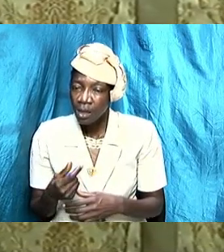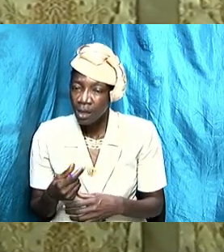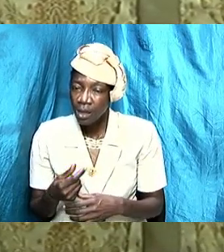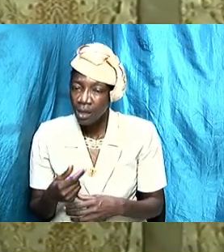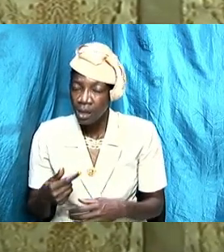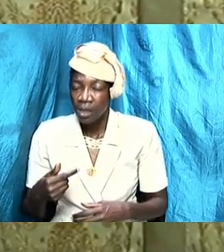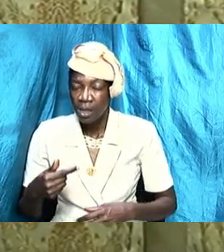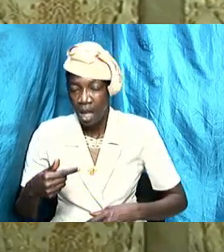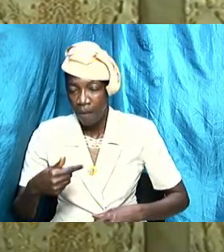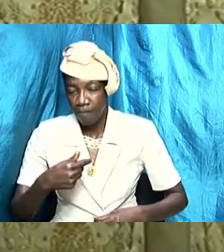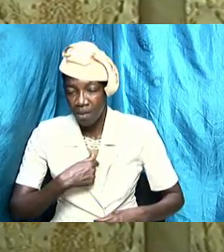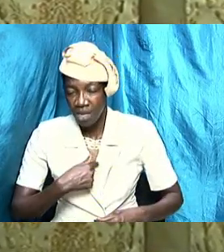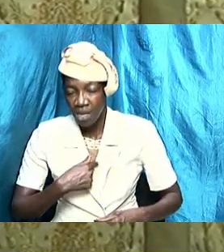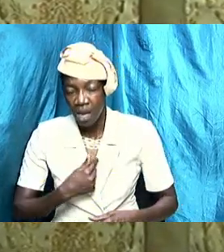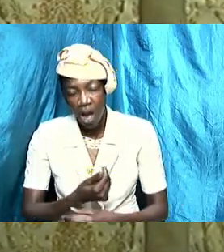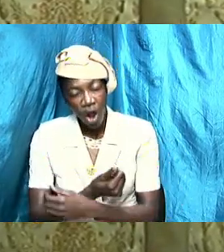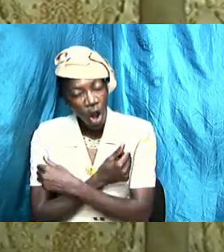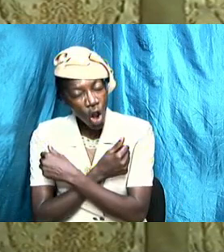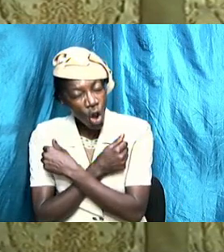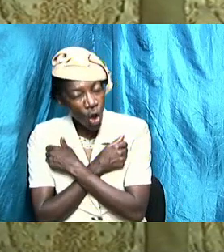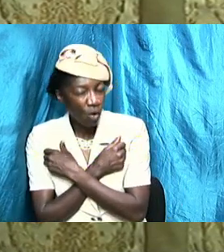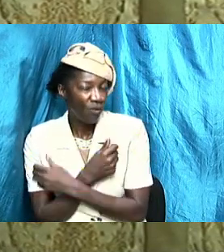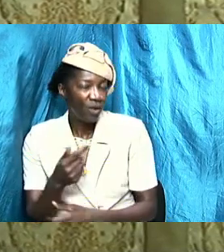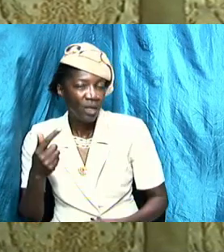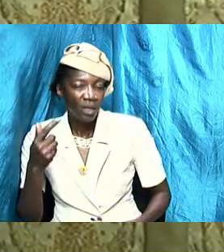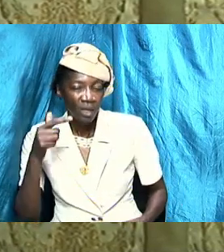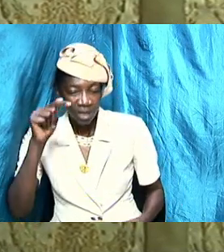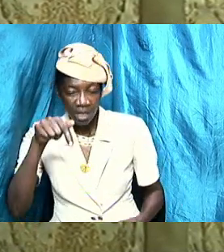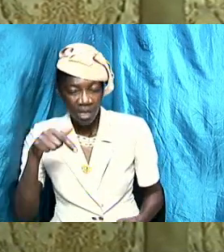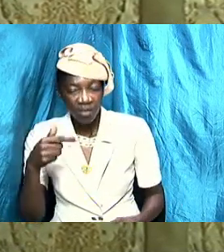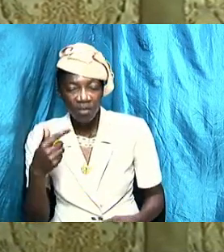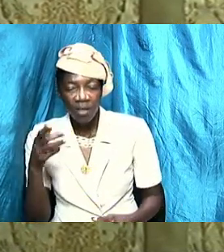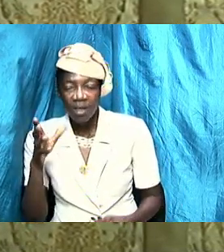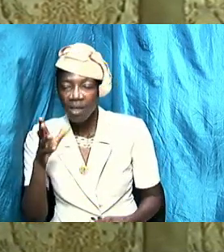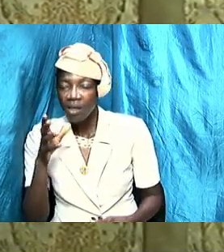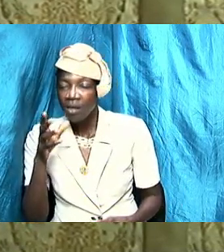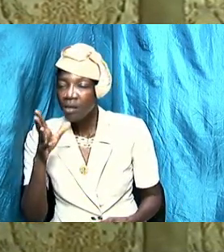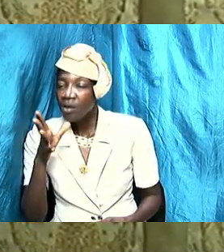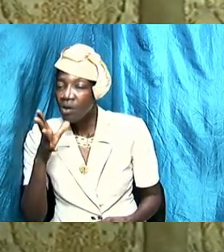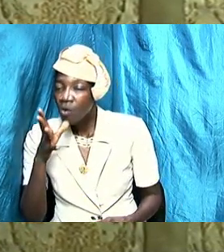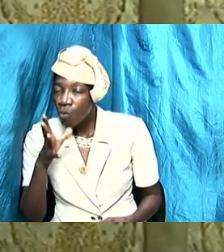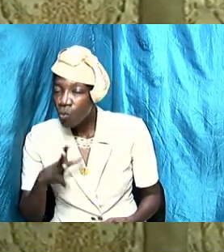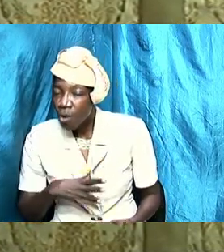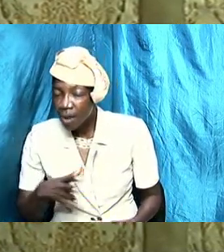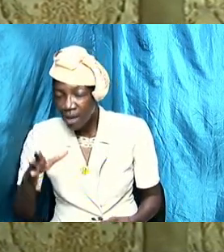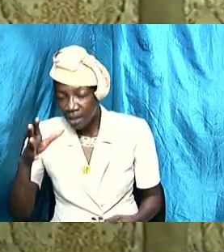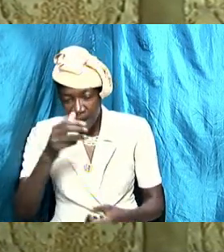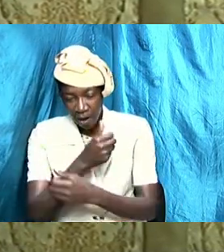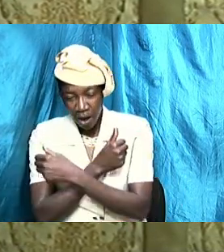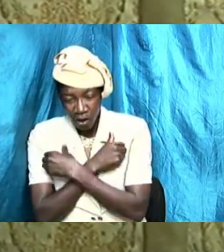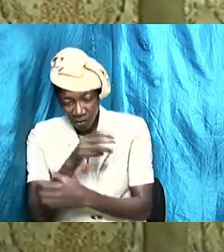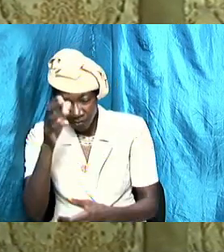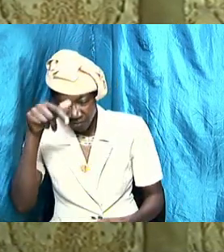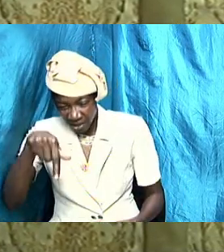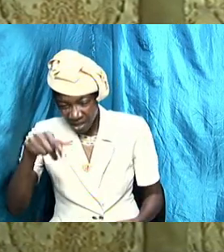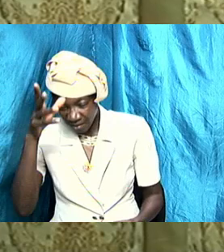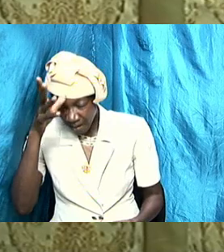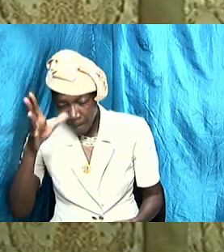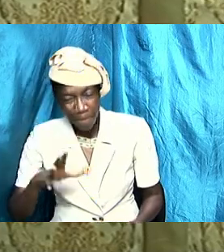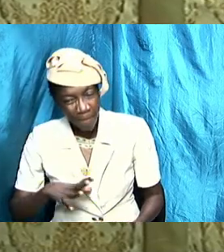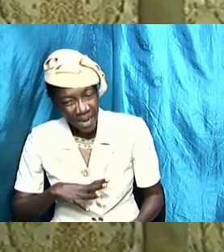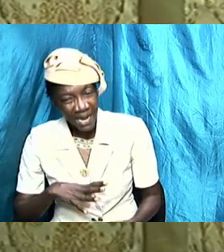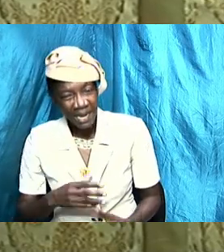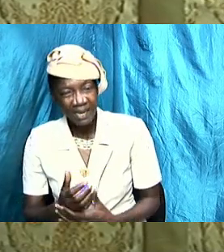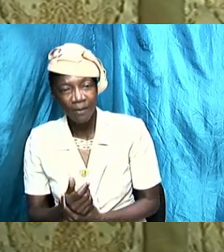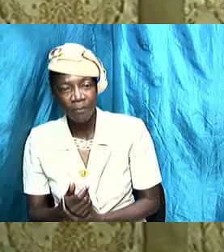going to love this woman I am going to love this man I am going to love this woman I am going to love this